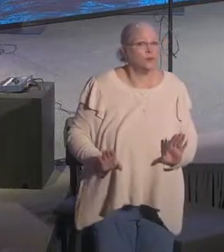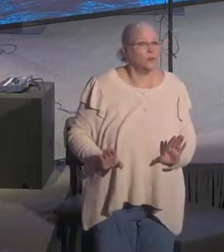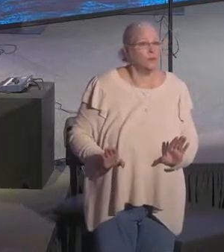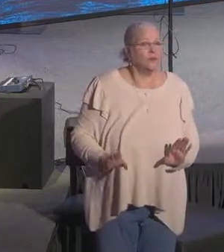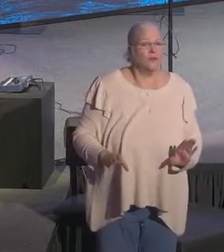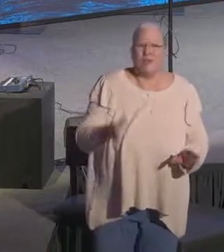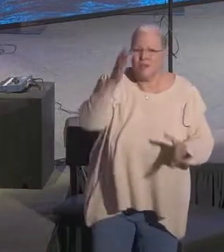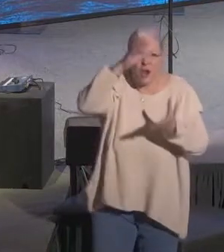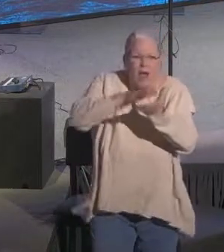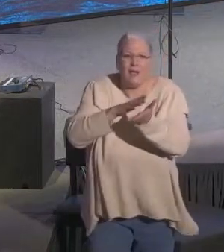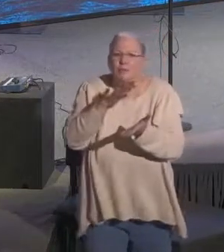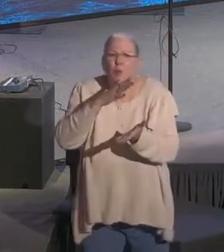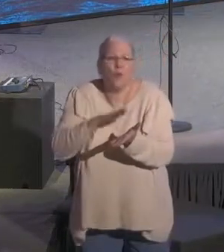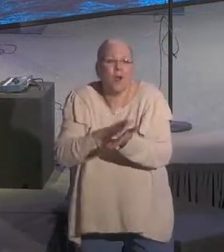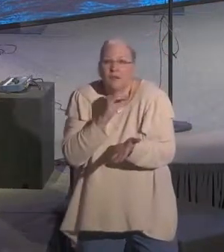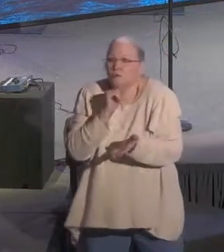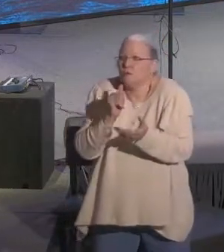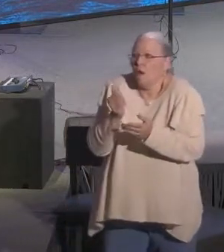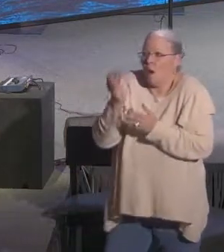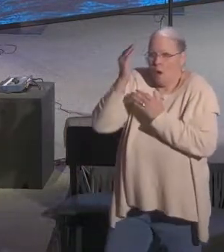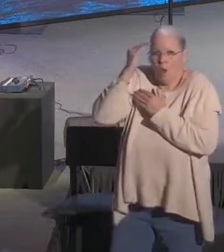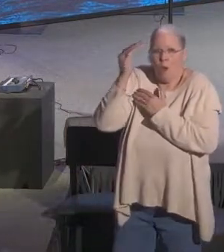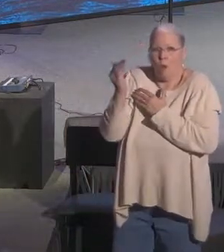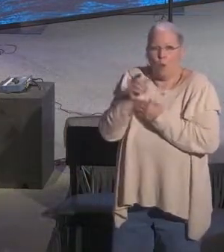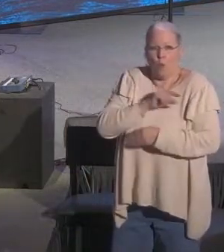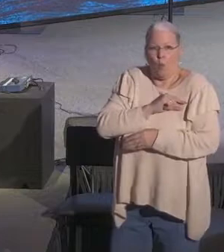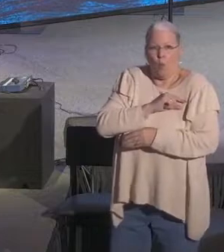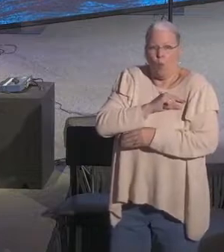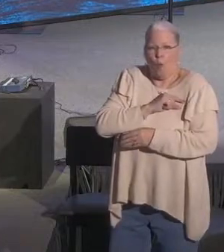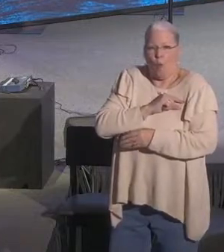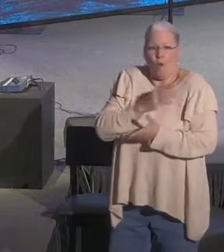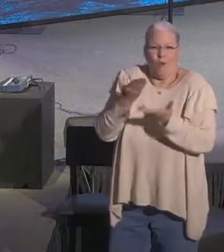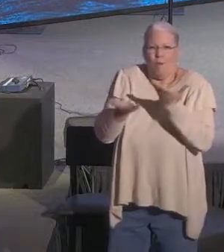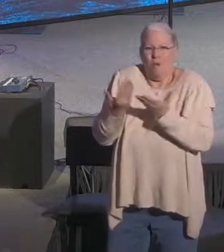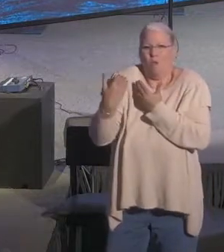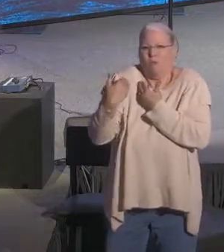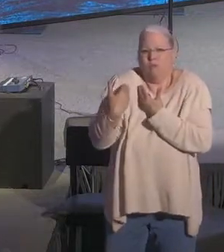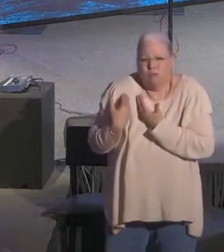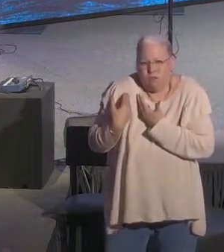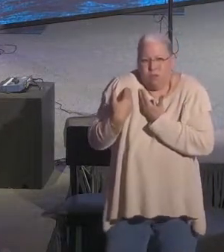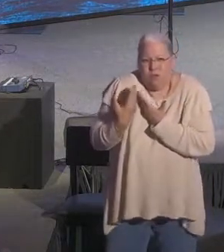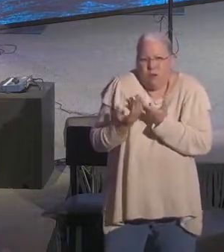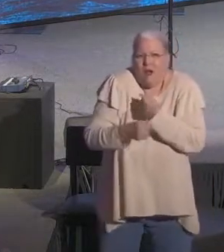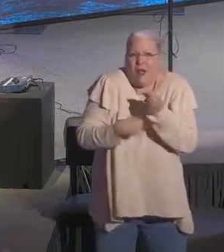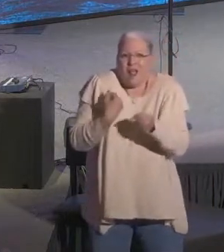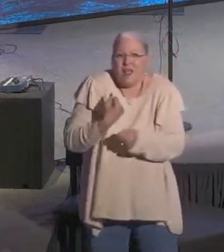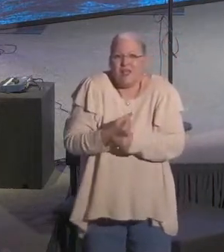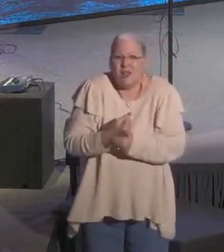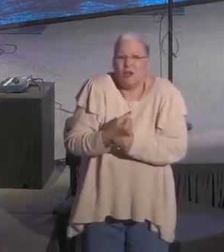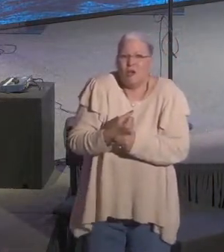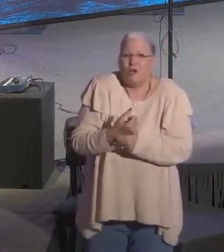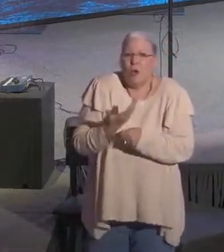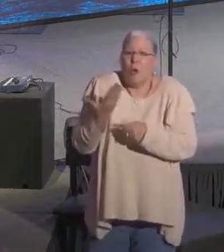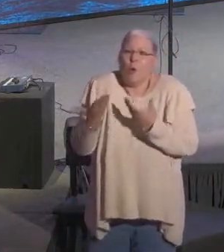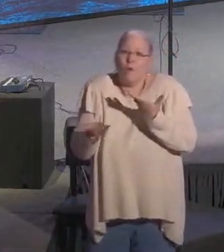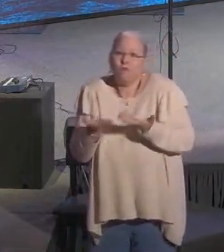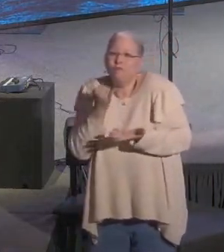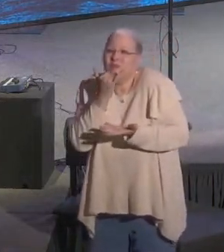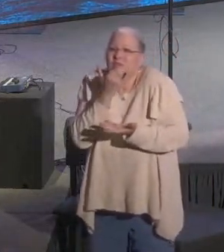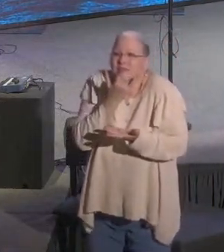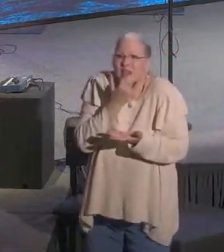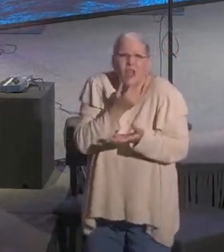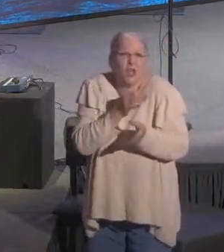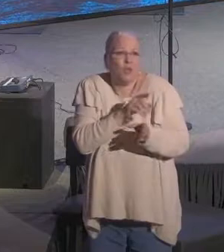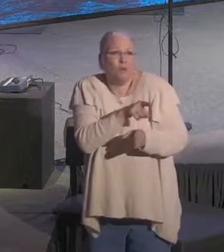Your spouse may not even know about it. You may have carried it for years. What you did to someone, a mistake you made a long time